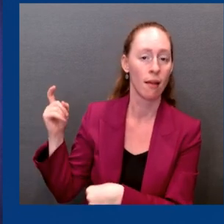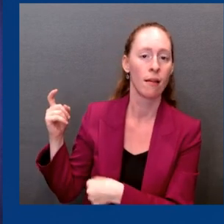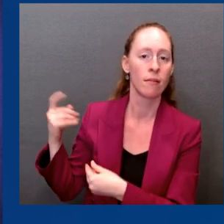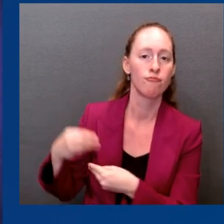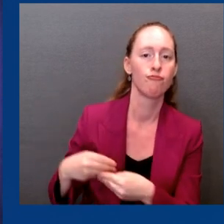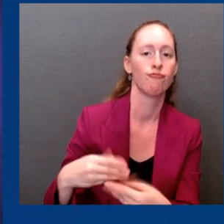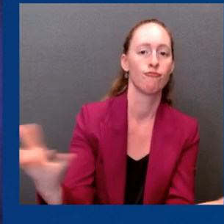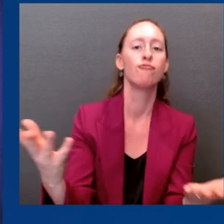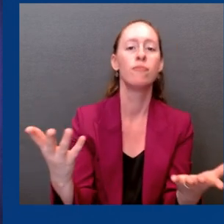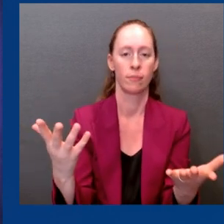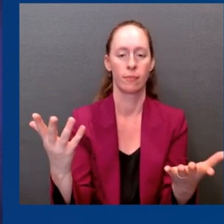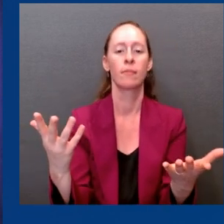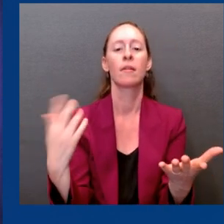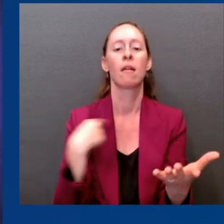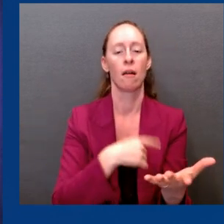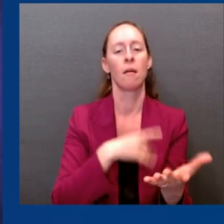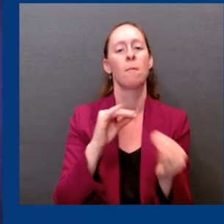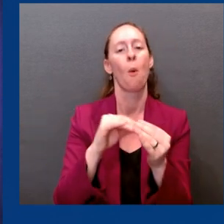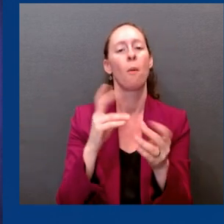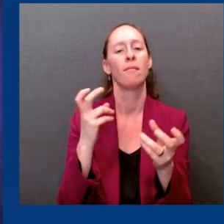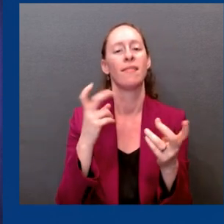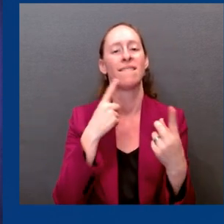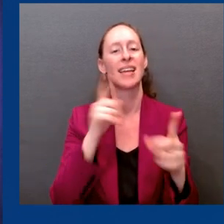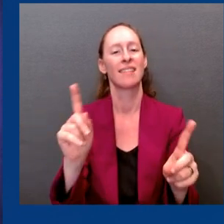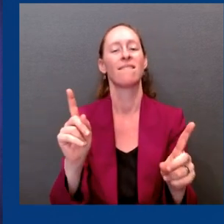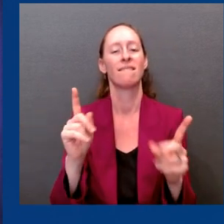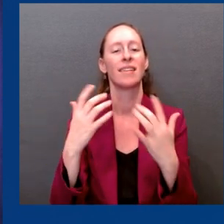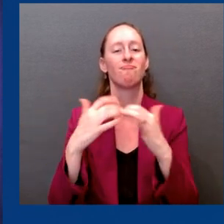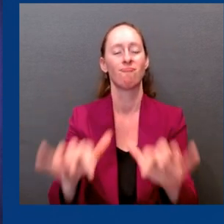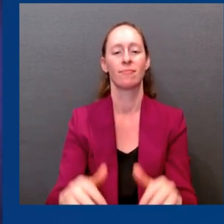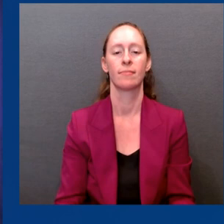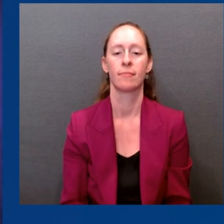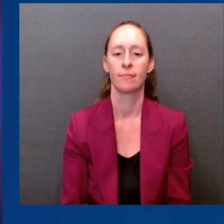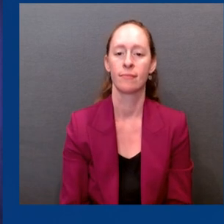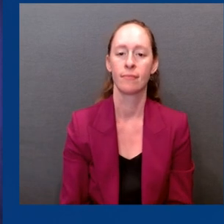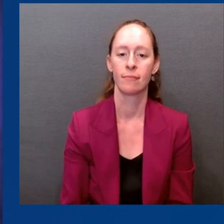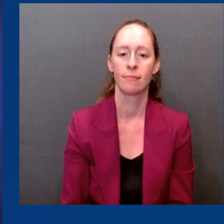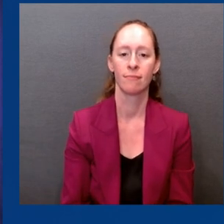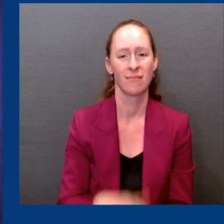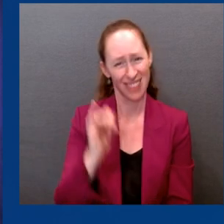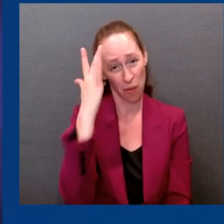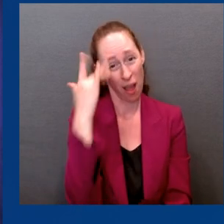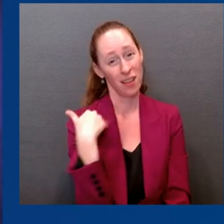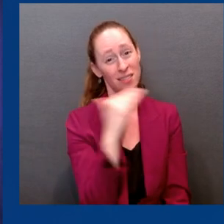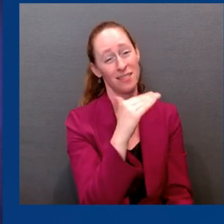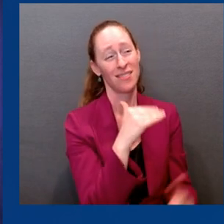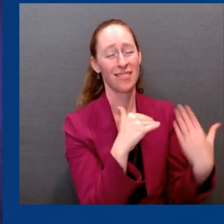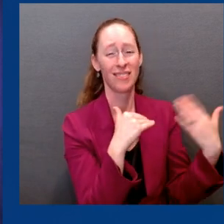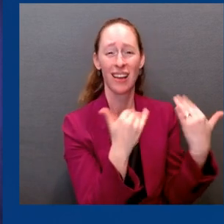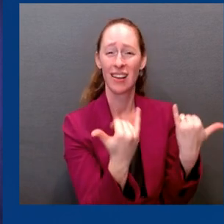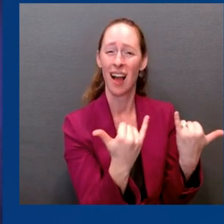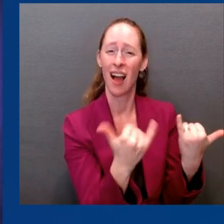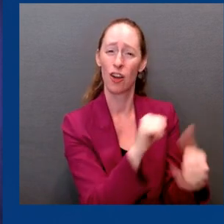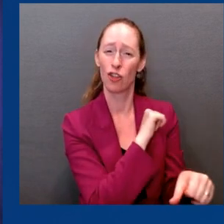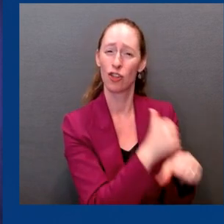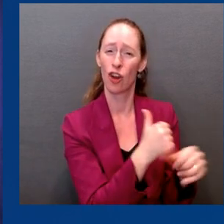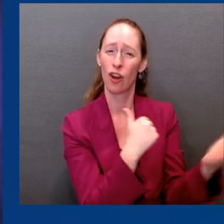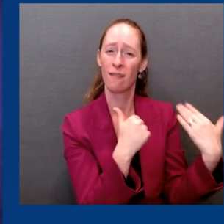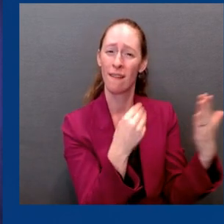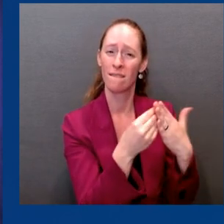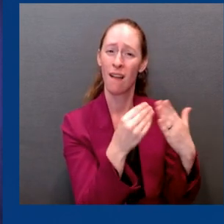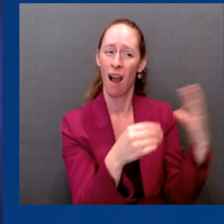this fall, saying, you've got to continue supporting this. You've got to allow us to continue preparing for what's next for the American people.